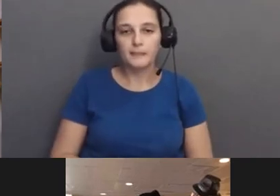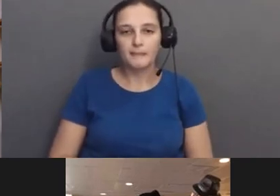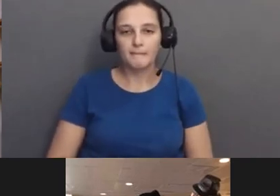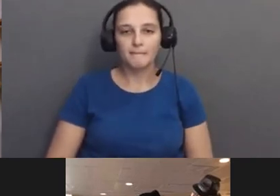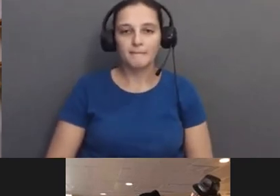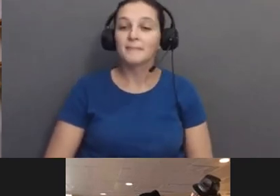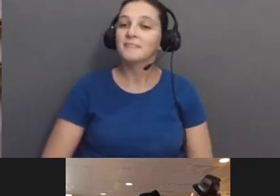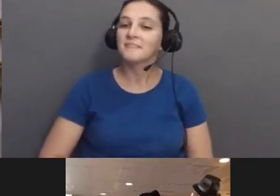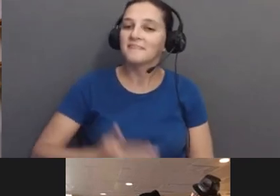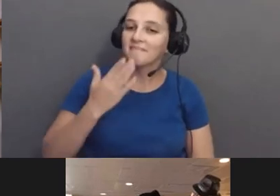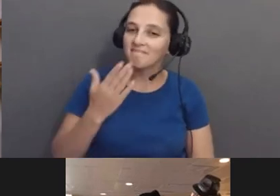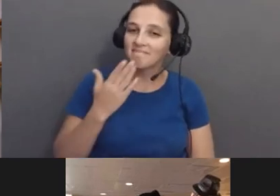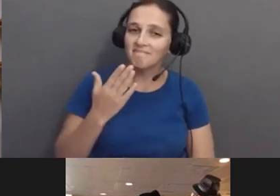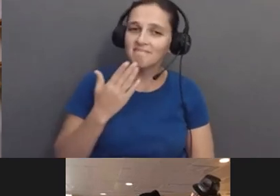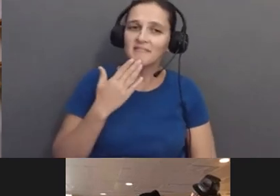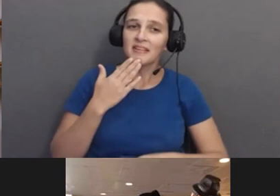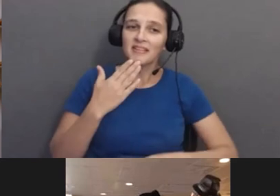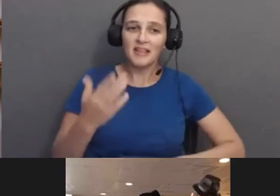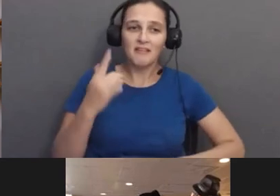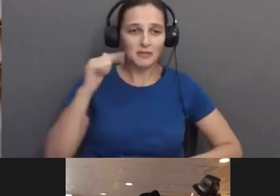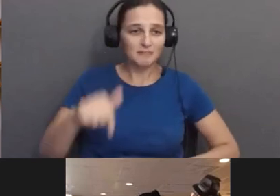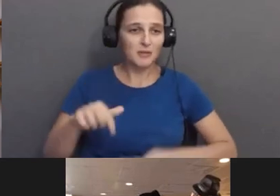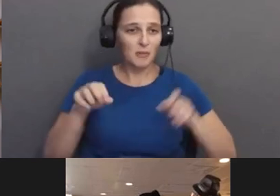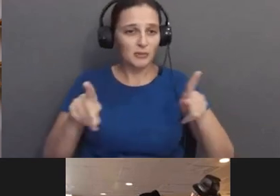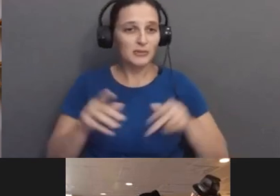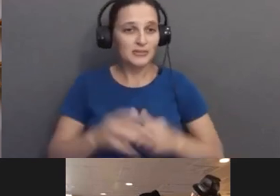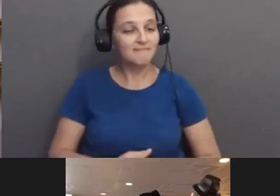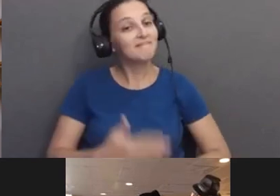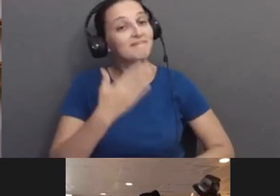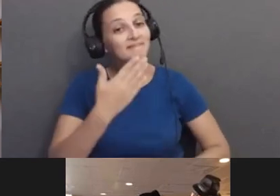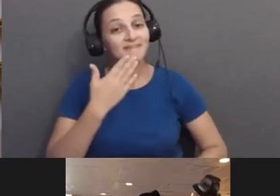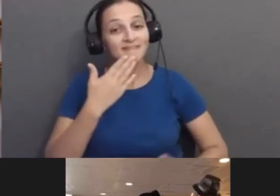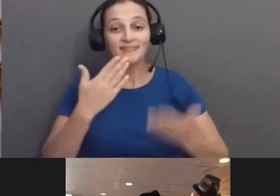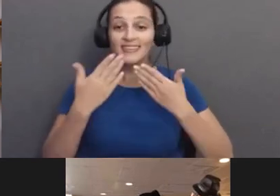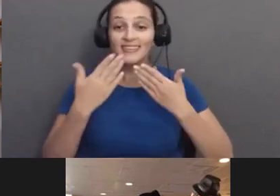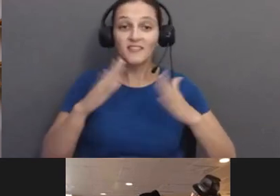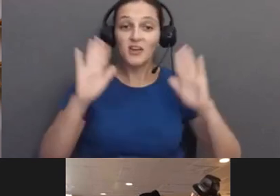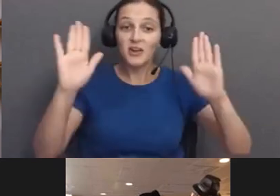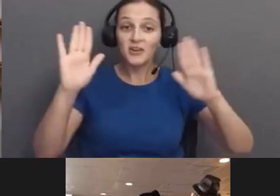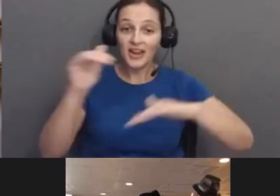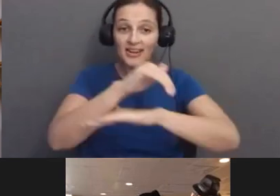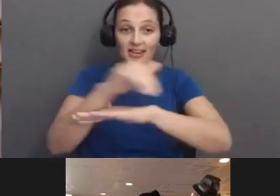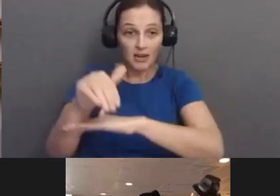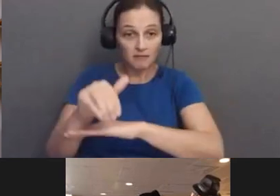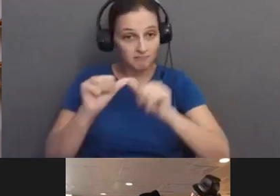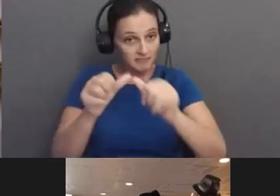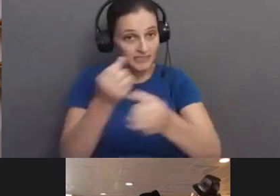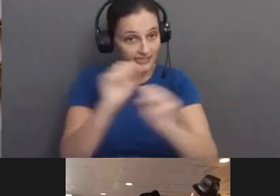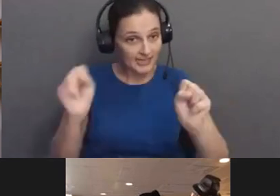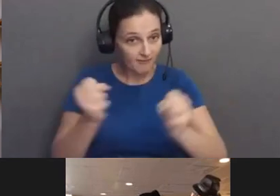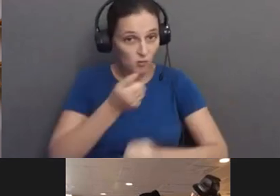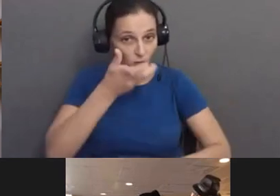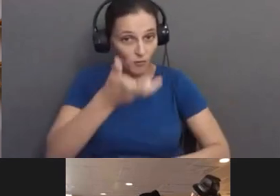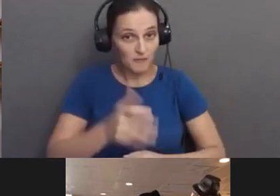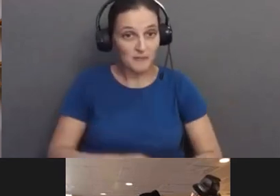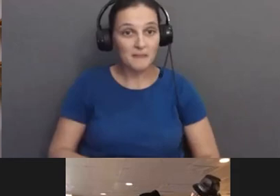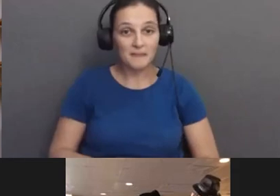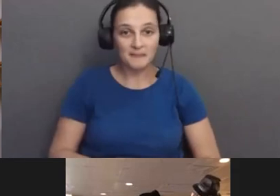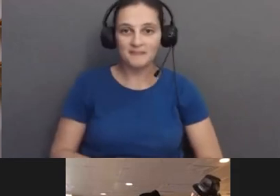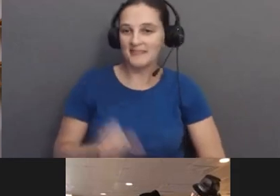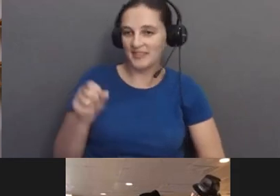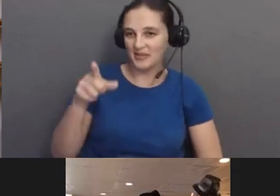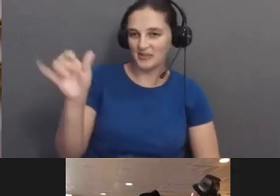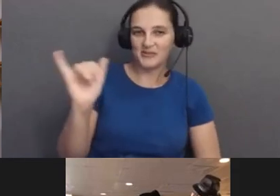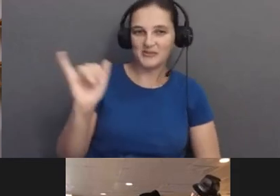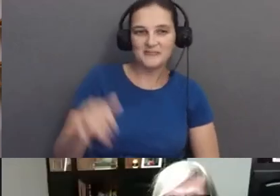Thank you. Thanks for the opportunity, guys. Thanks again, everybody. Have a great night and stay safe and warm. Yeah, you too.